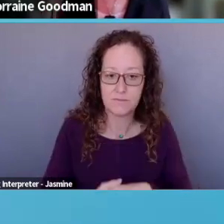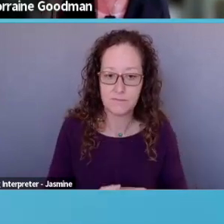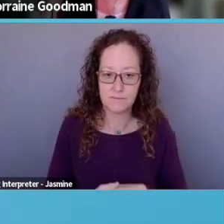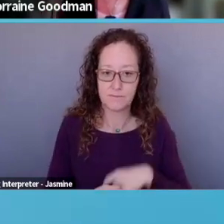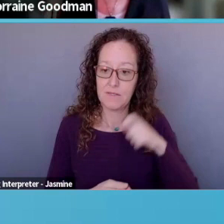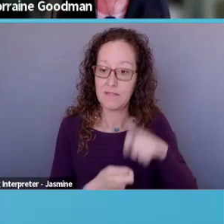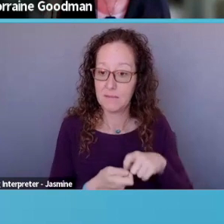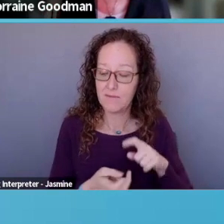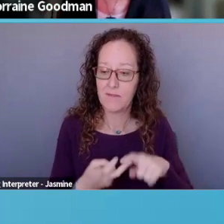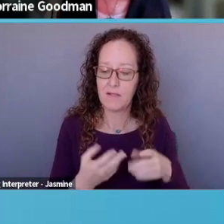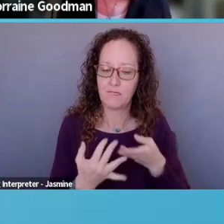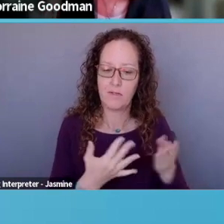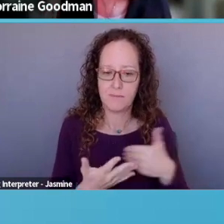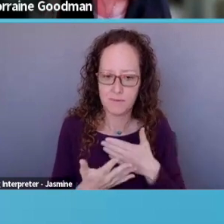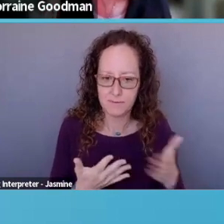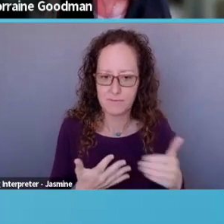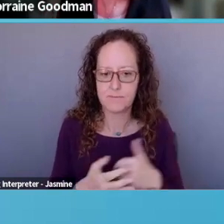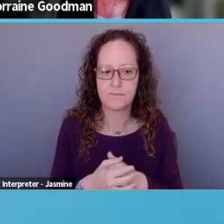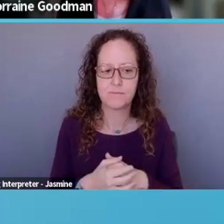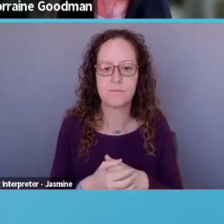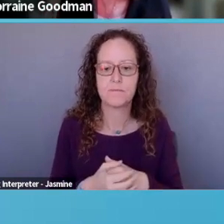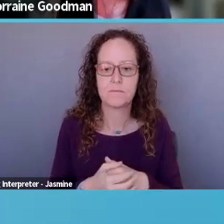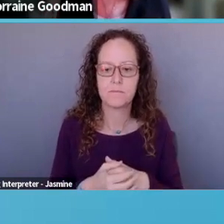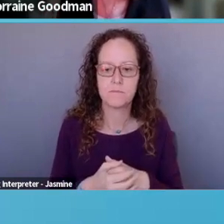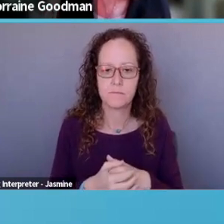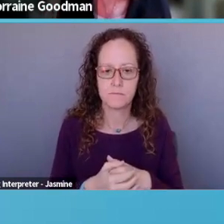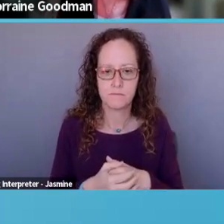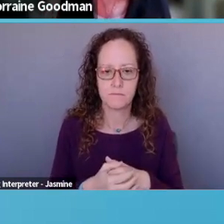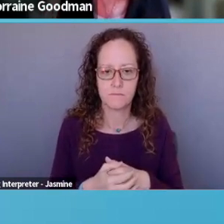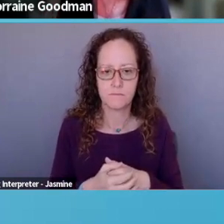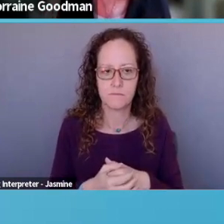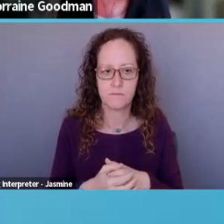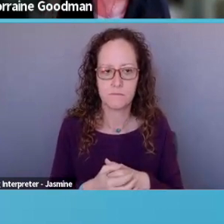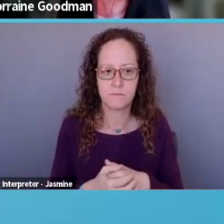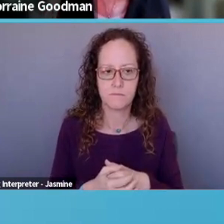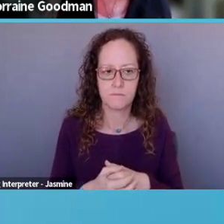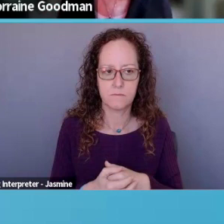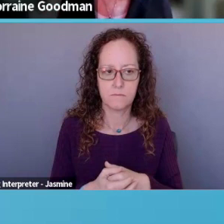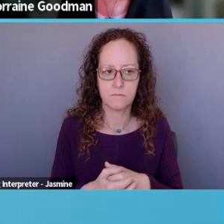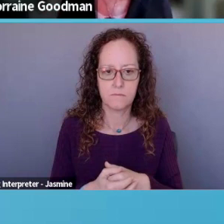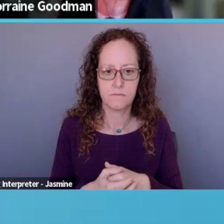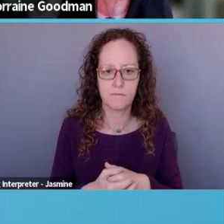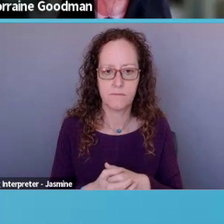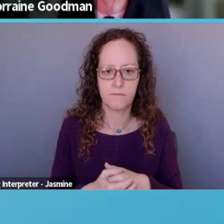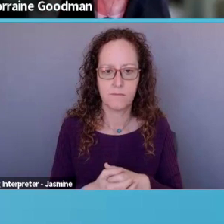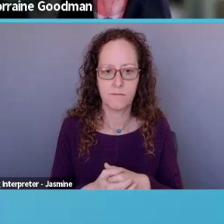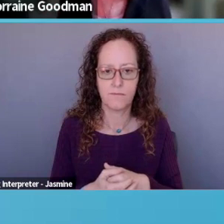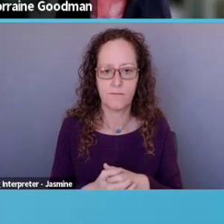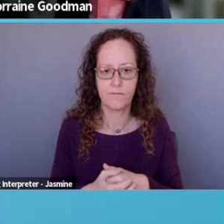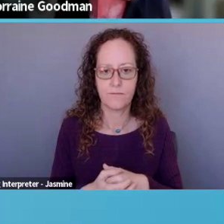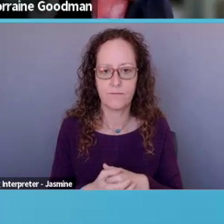transparent. They're going to be able to see, um, if you write something that is